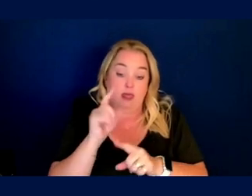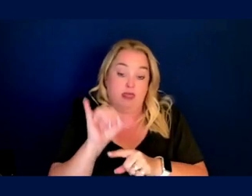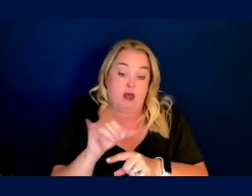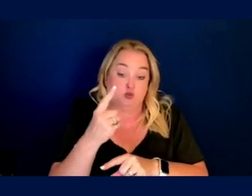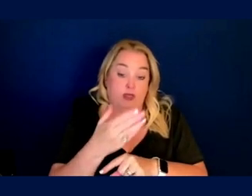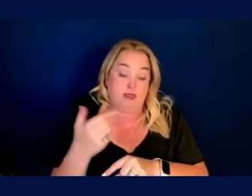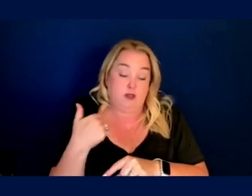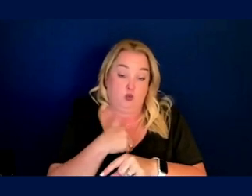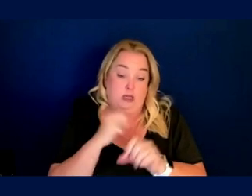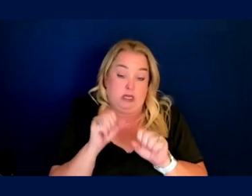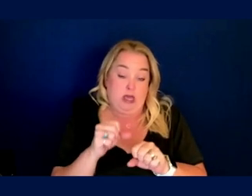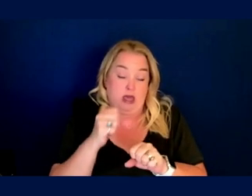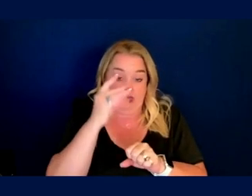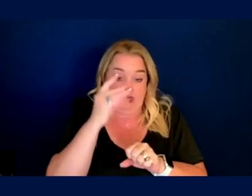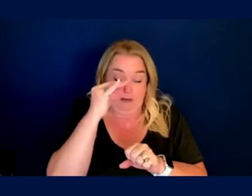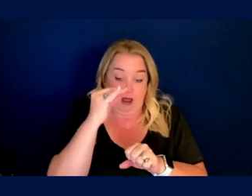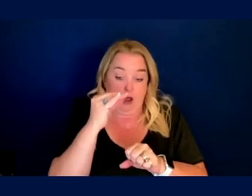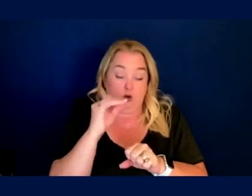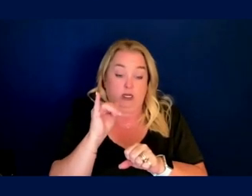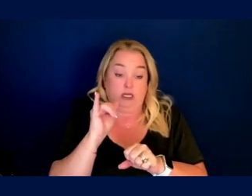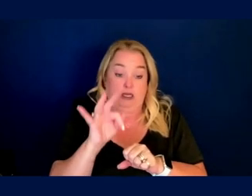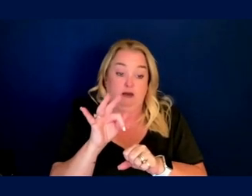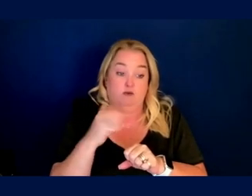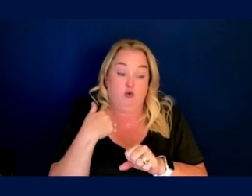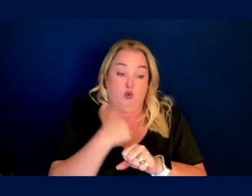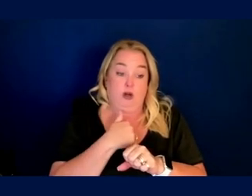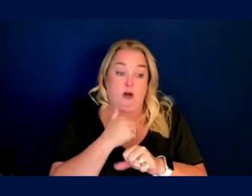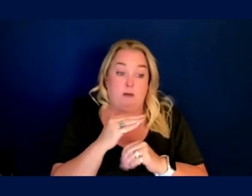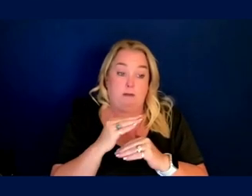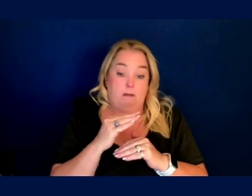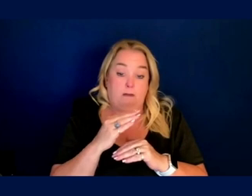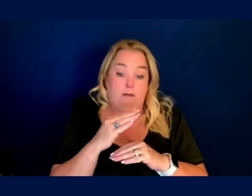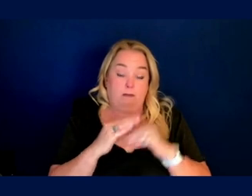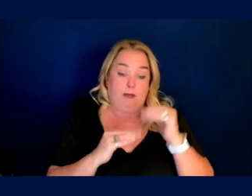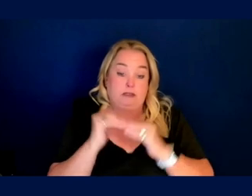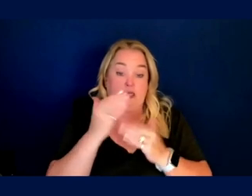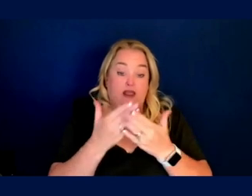as data structures and systems are being built, um, for space.